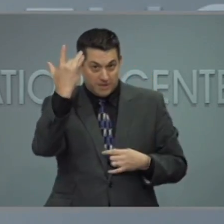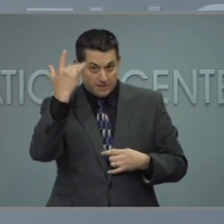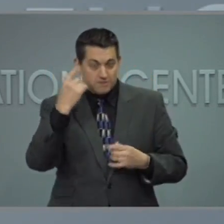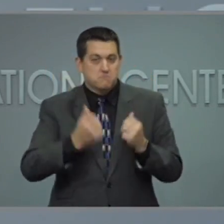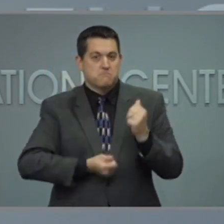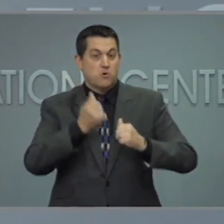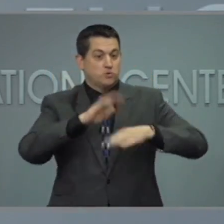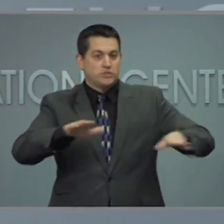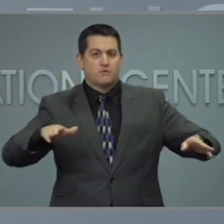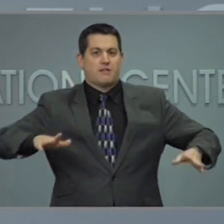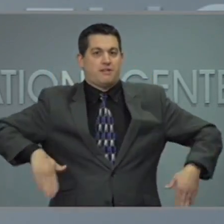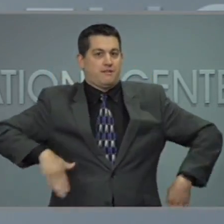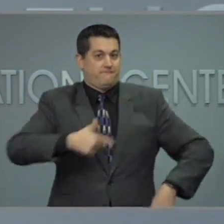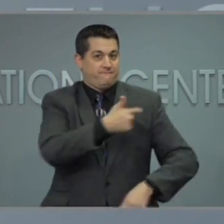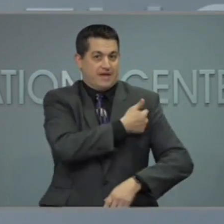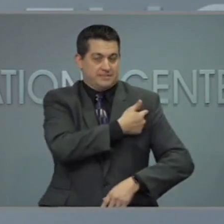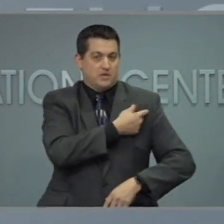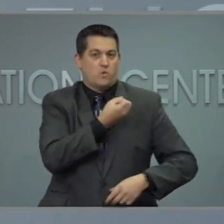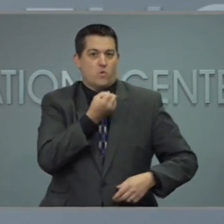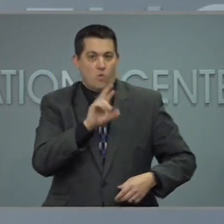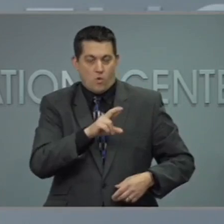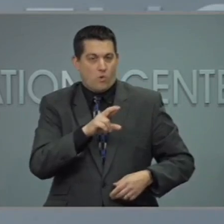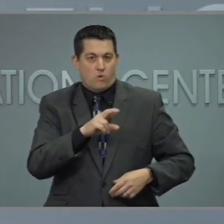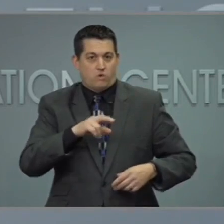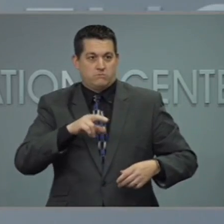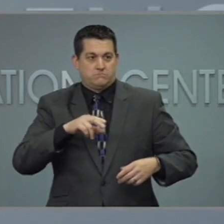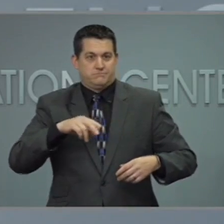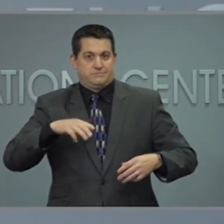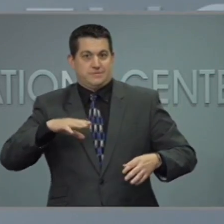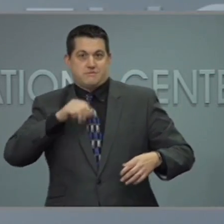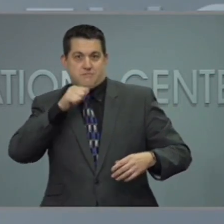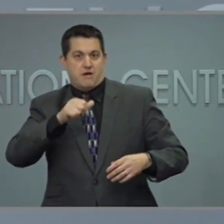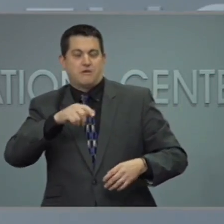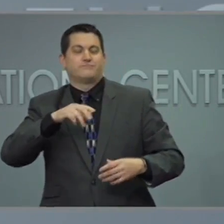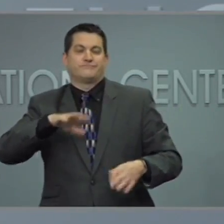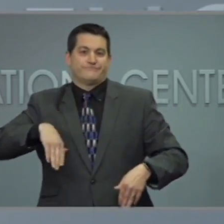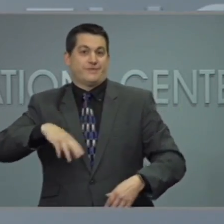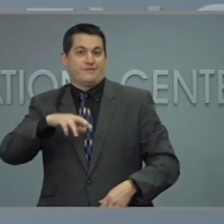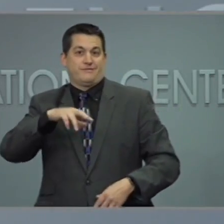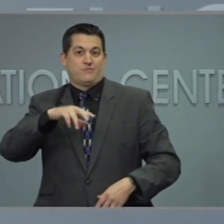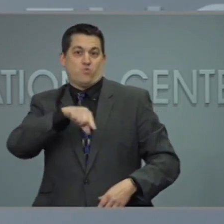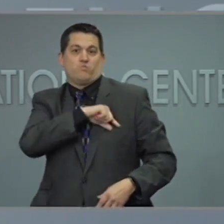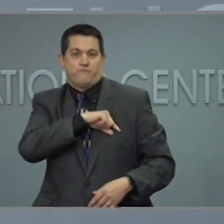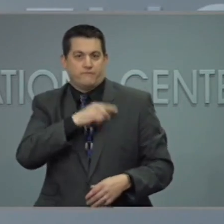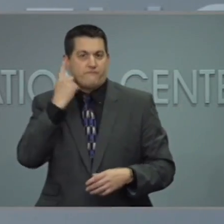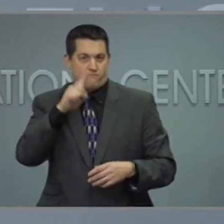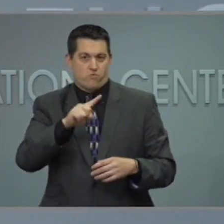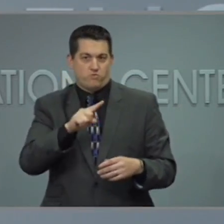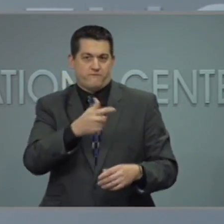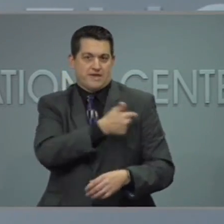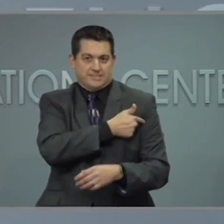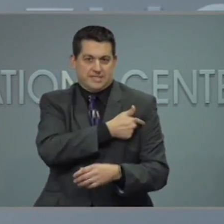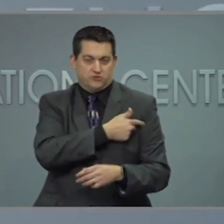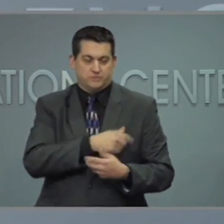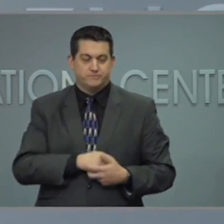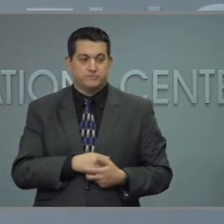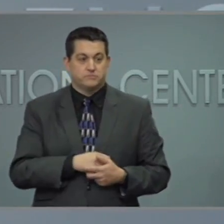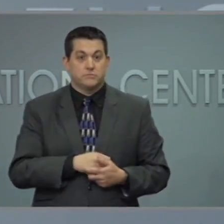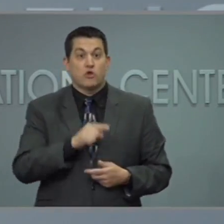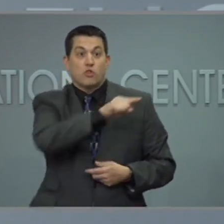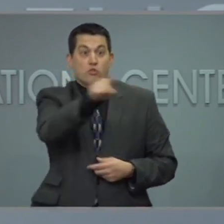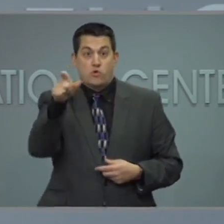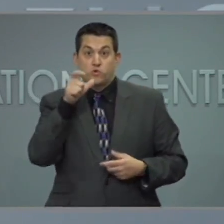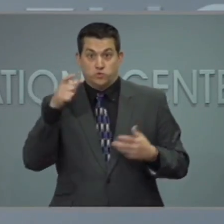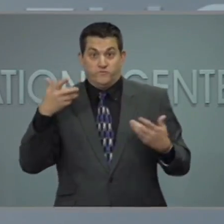not yet vaccinated or are not yet eligible to be vaccinated. People who are fully vaccinated